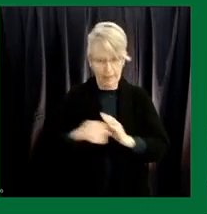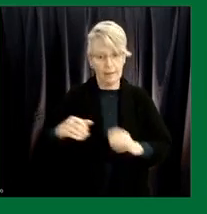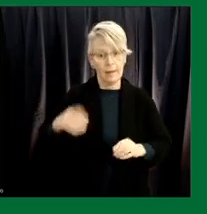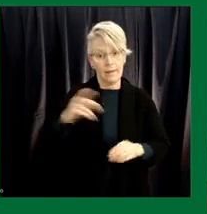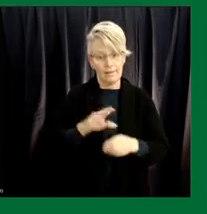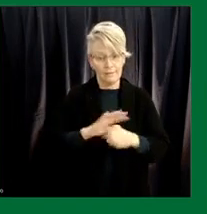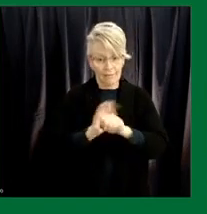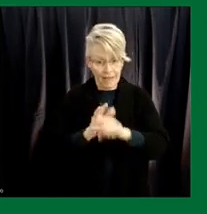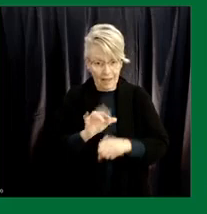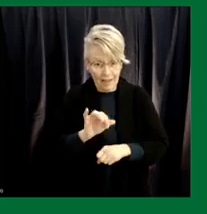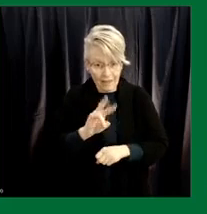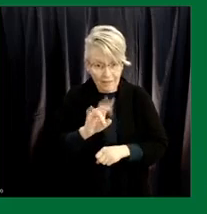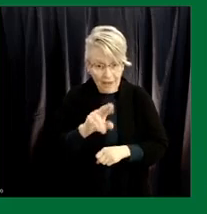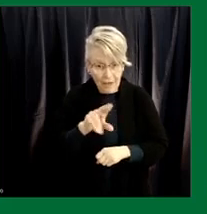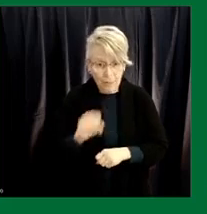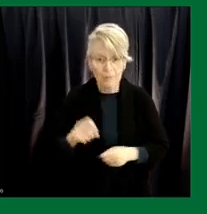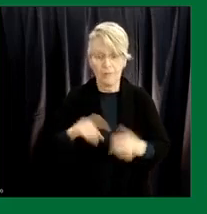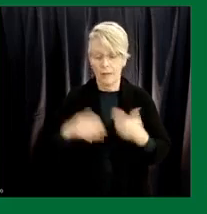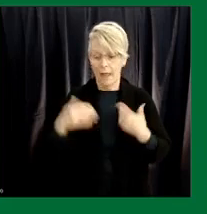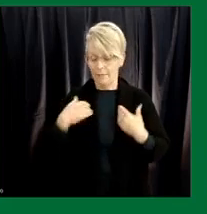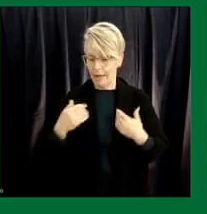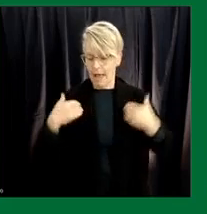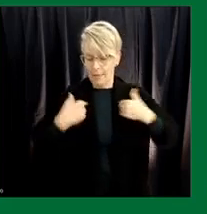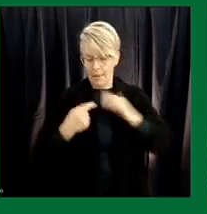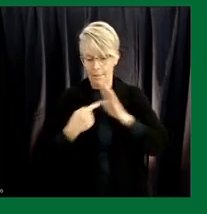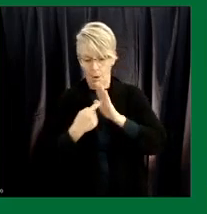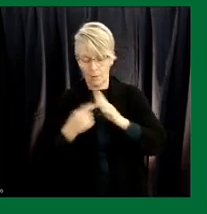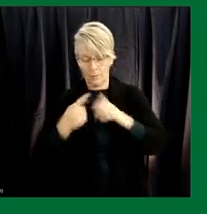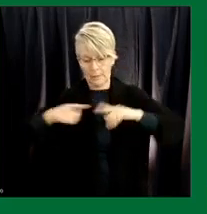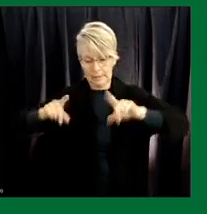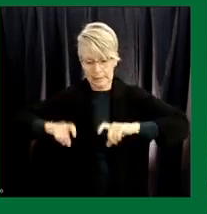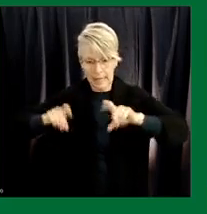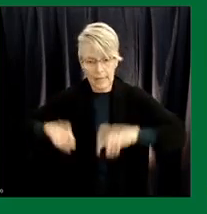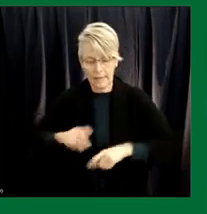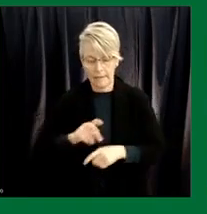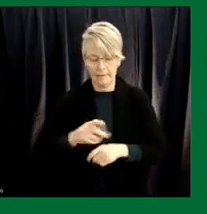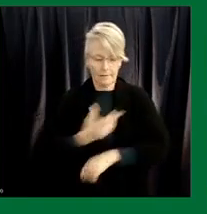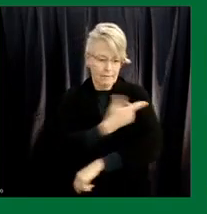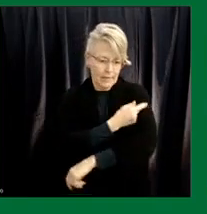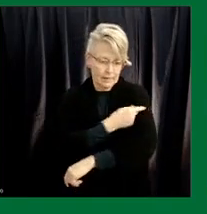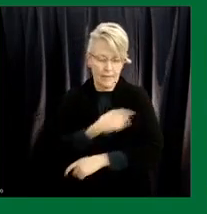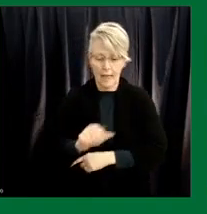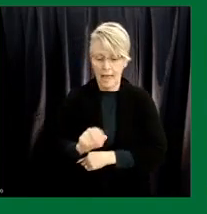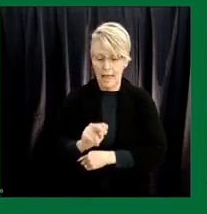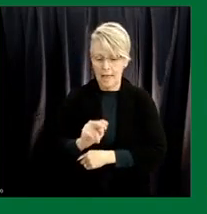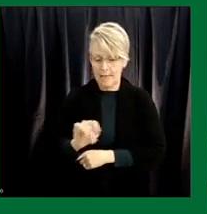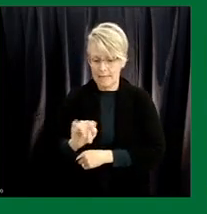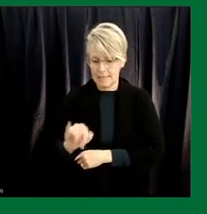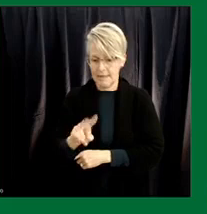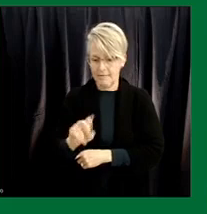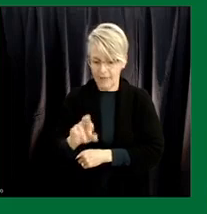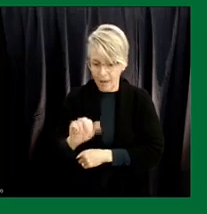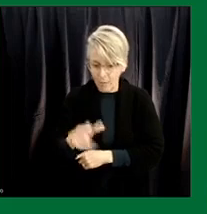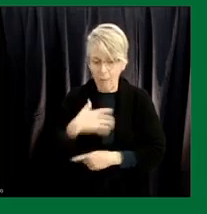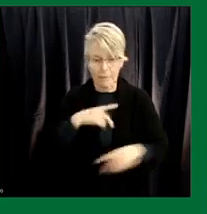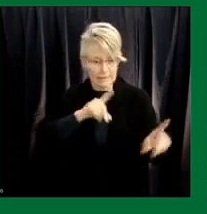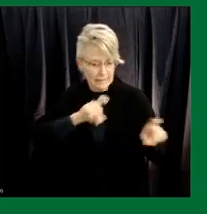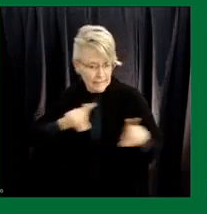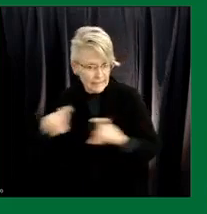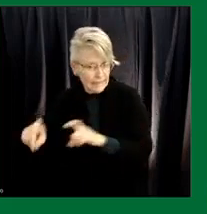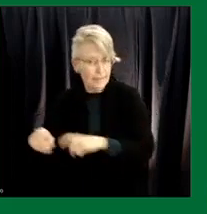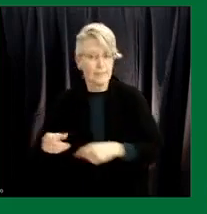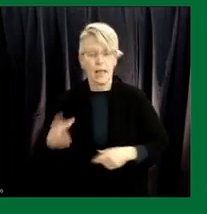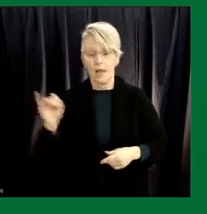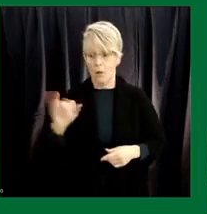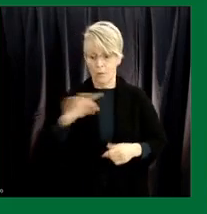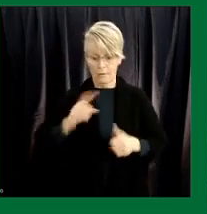to have an animal model established that allows us to test vaccines and antivirals and drugs and so on and we are now also the